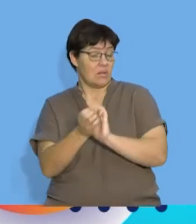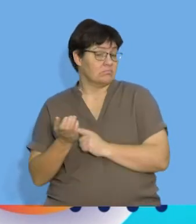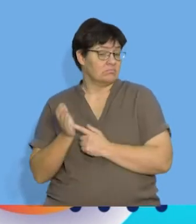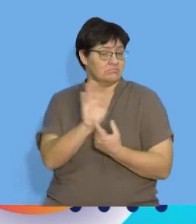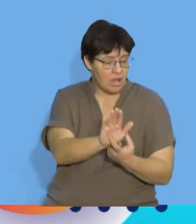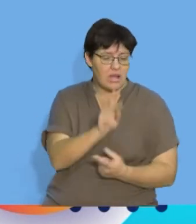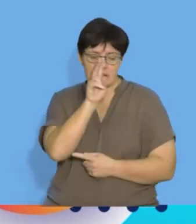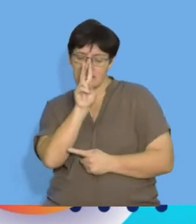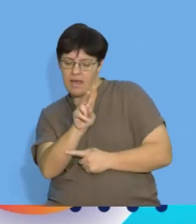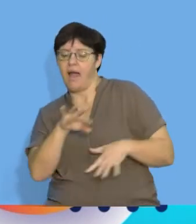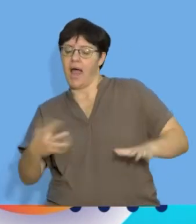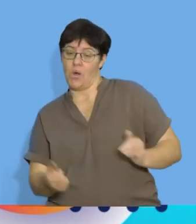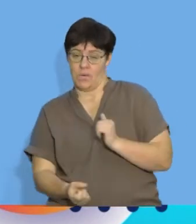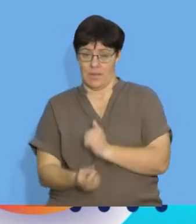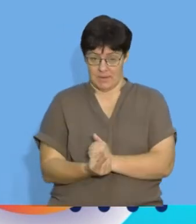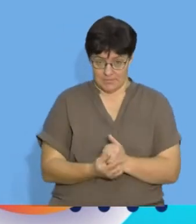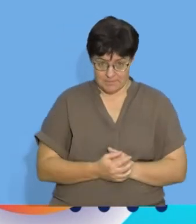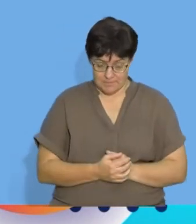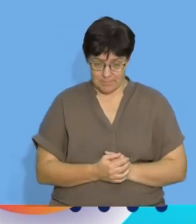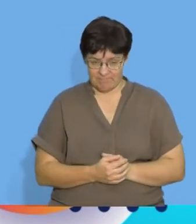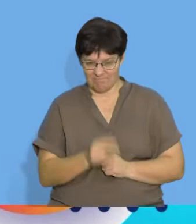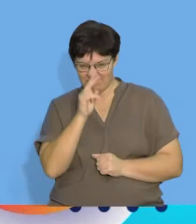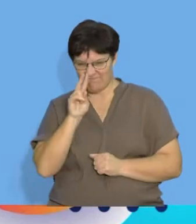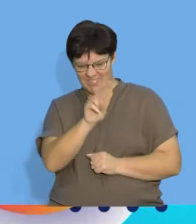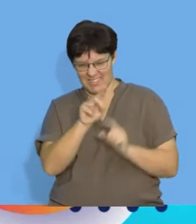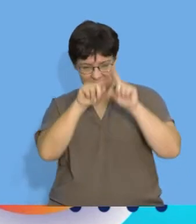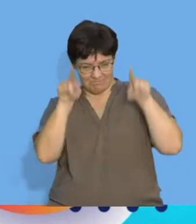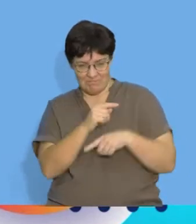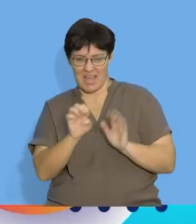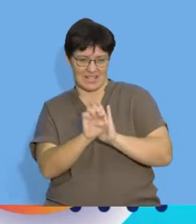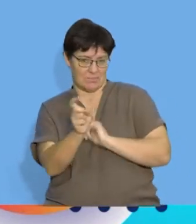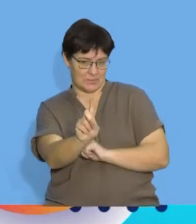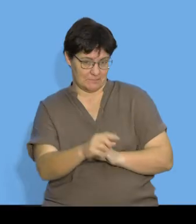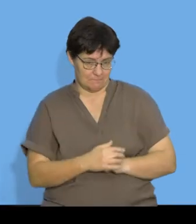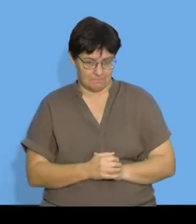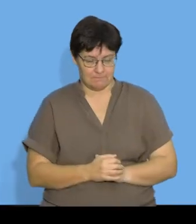apply this specific formula. Let's have a look at the board to see our example.